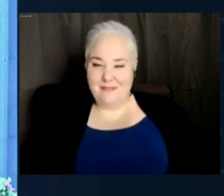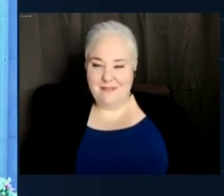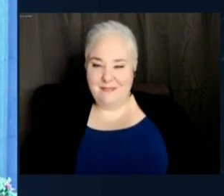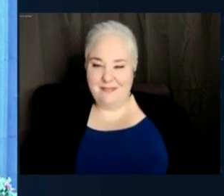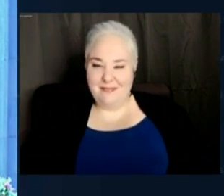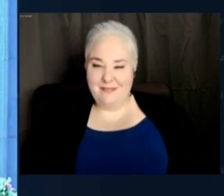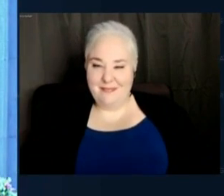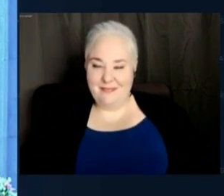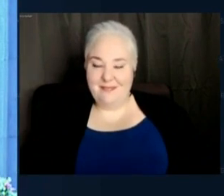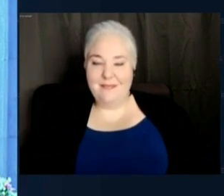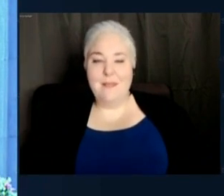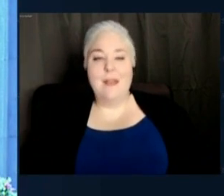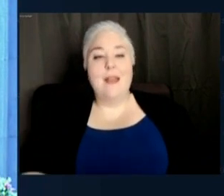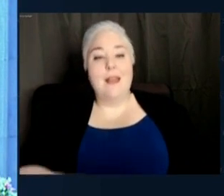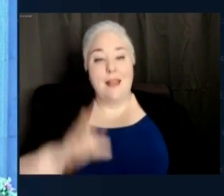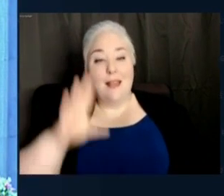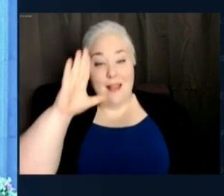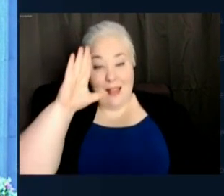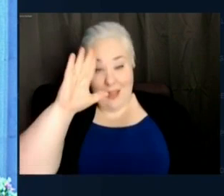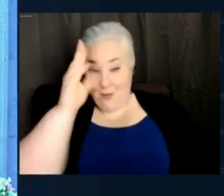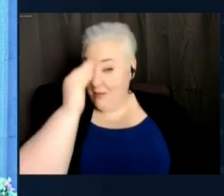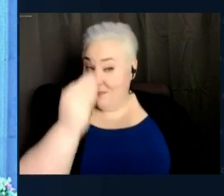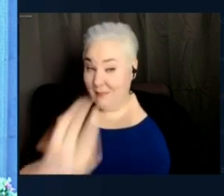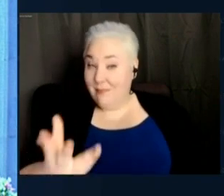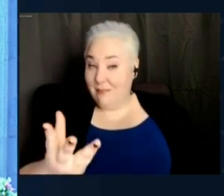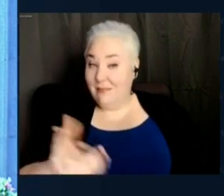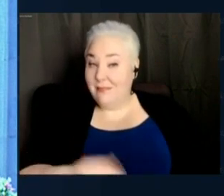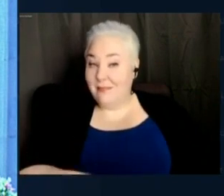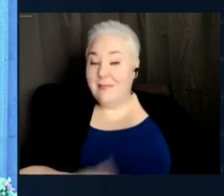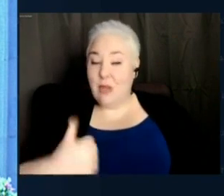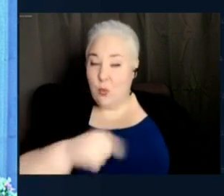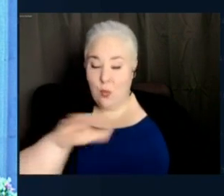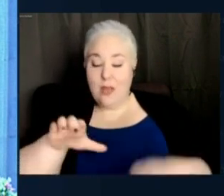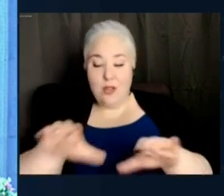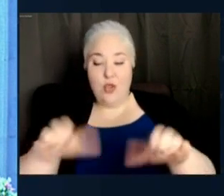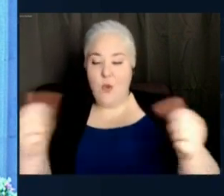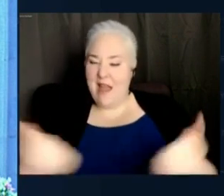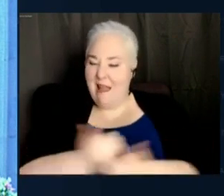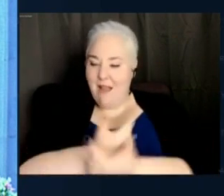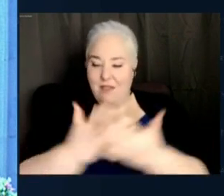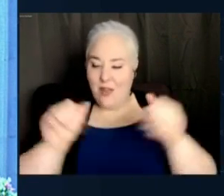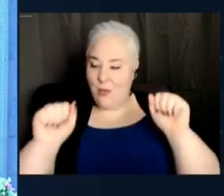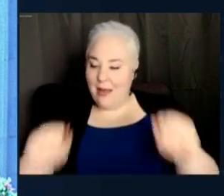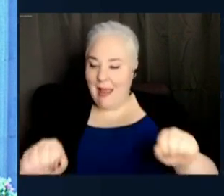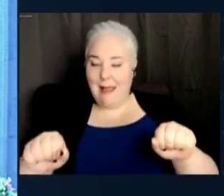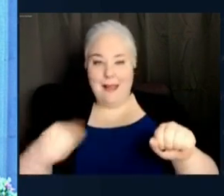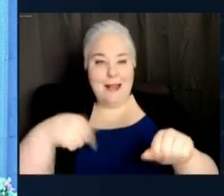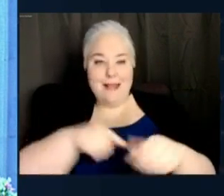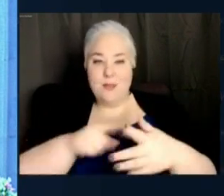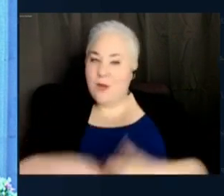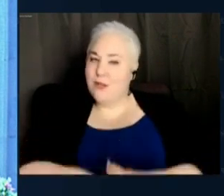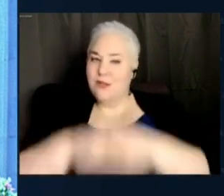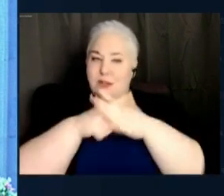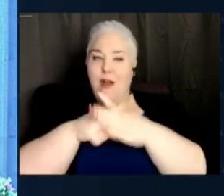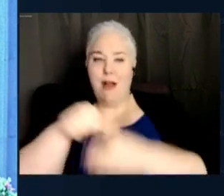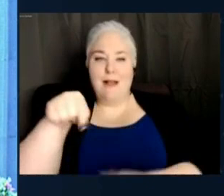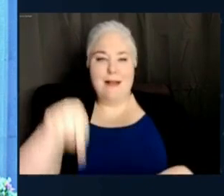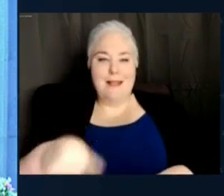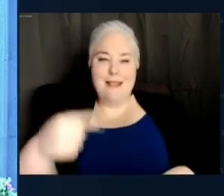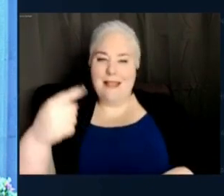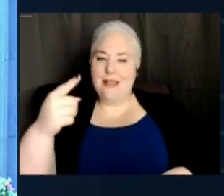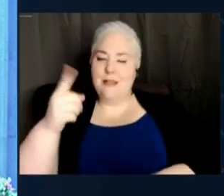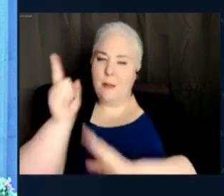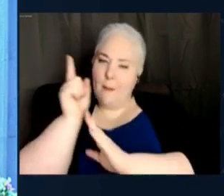And I'll just tell you, we're going to do all we can as we step into this history making moment to make the